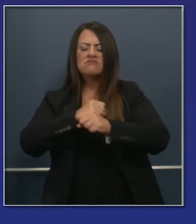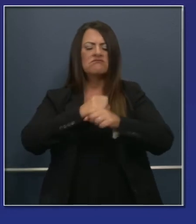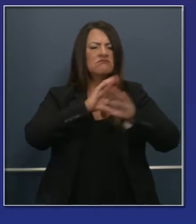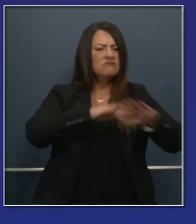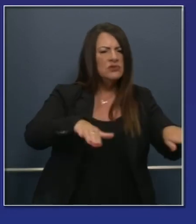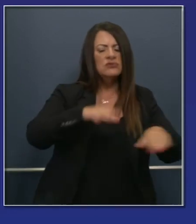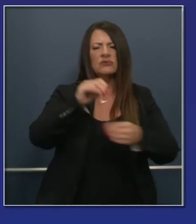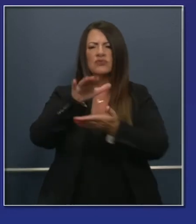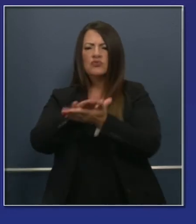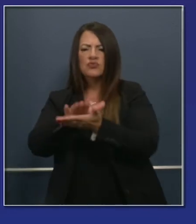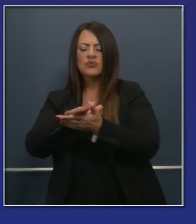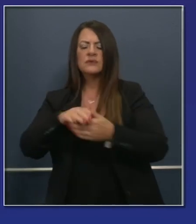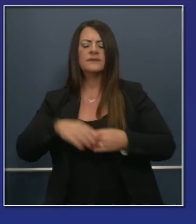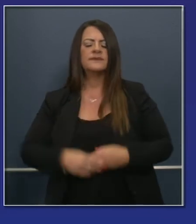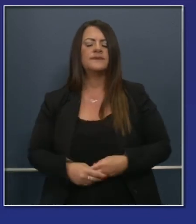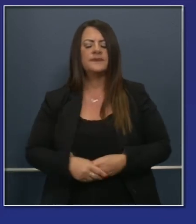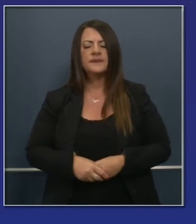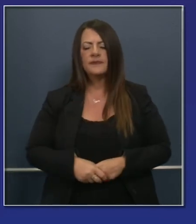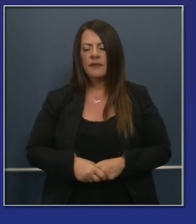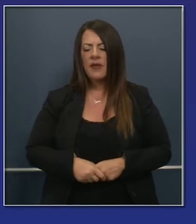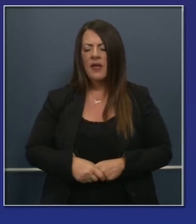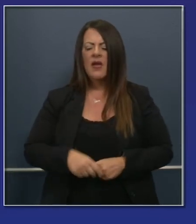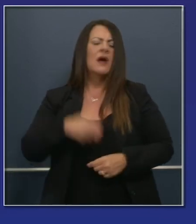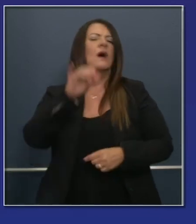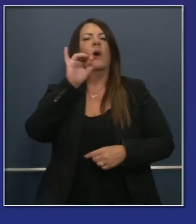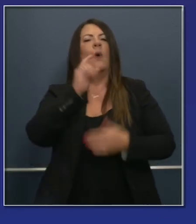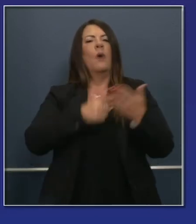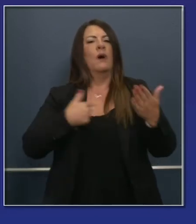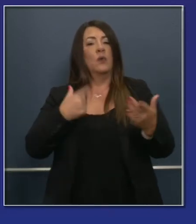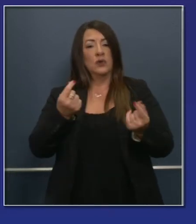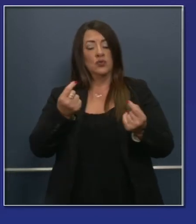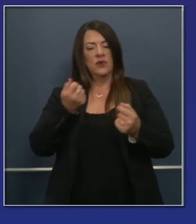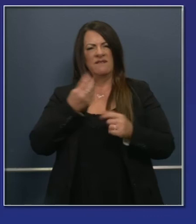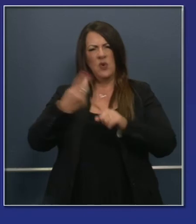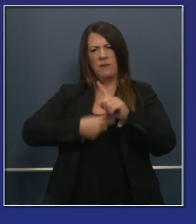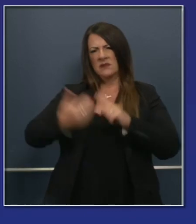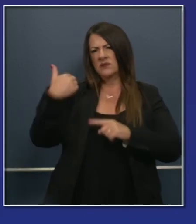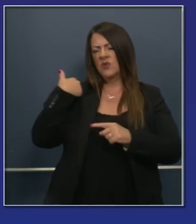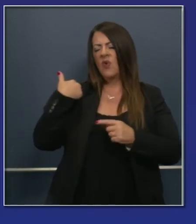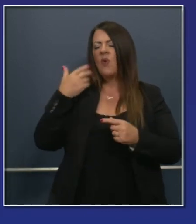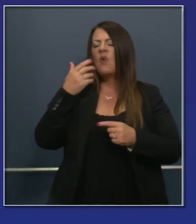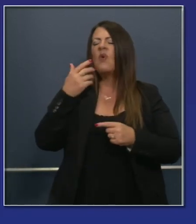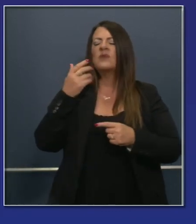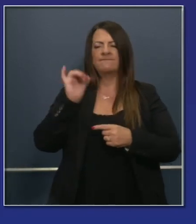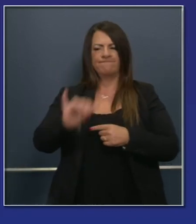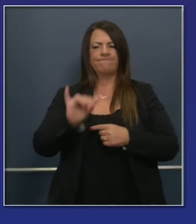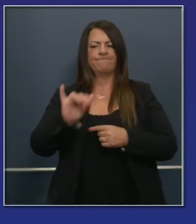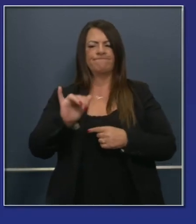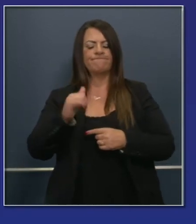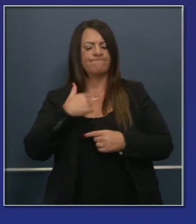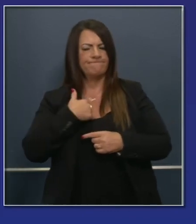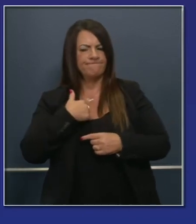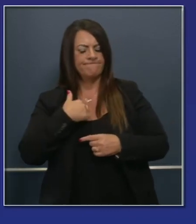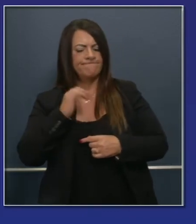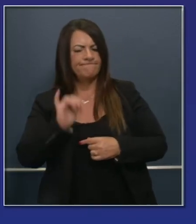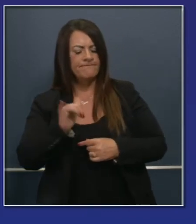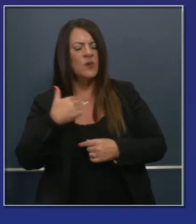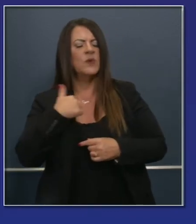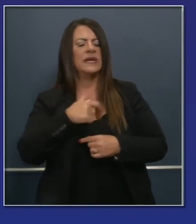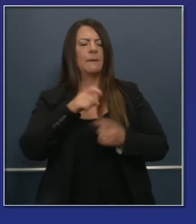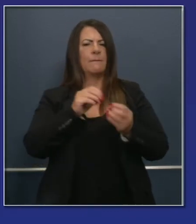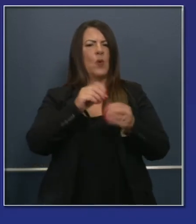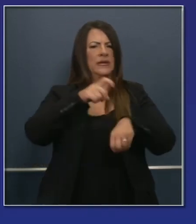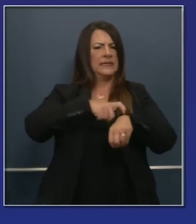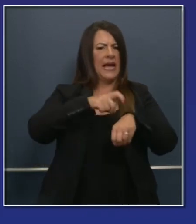one of the things we did a couple of months back in recognition that we needed to have time to prepare